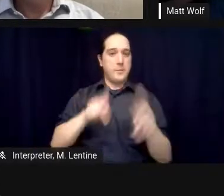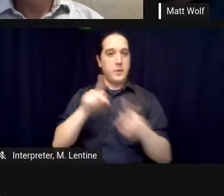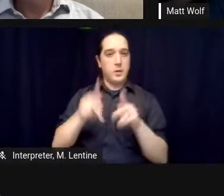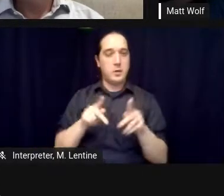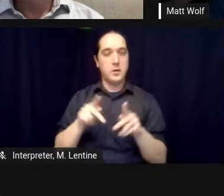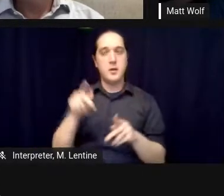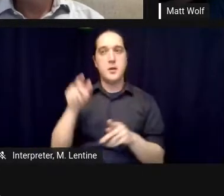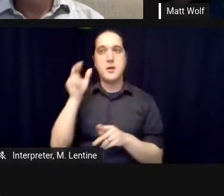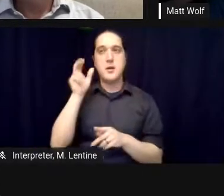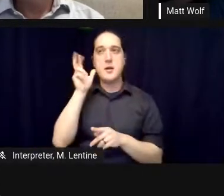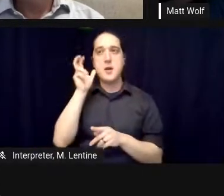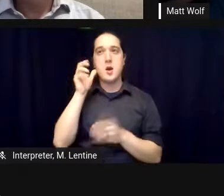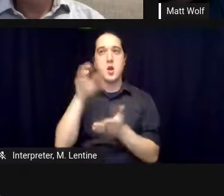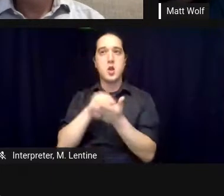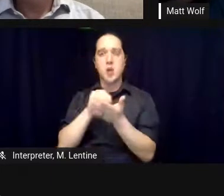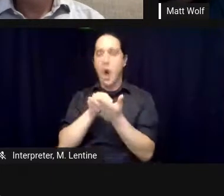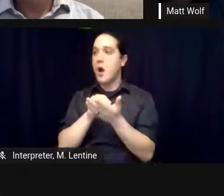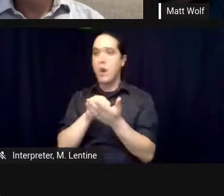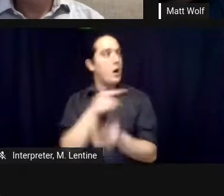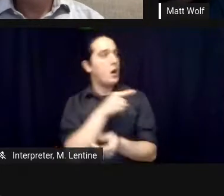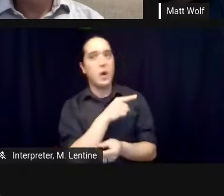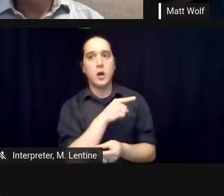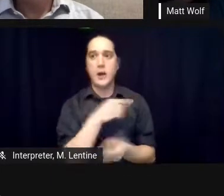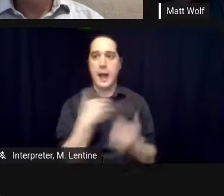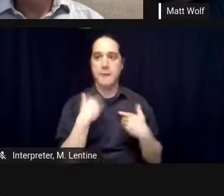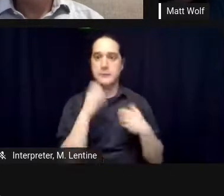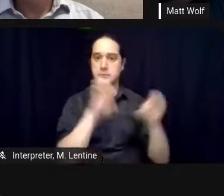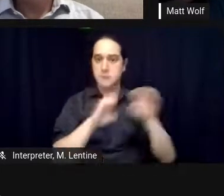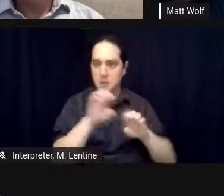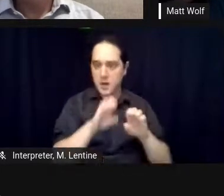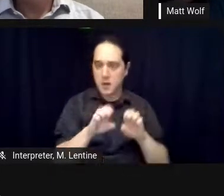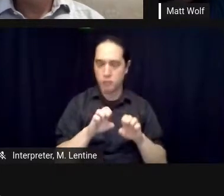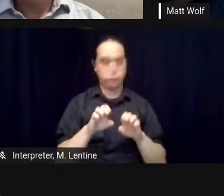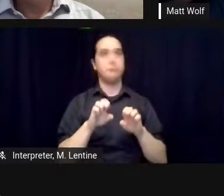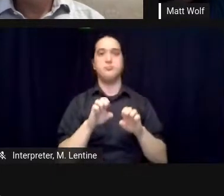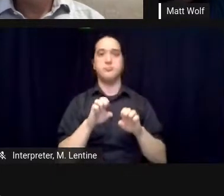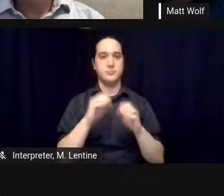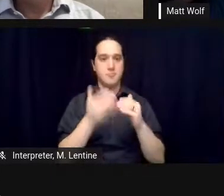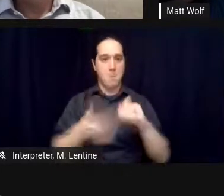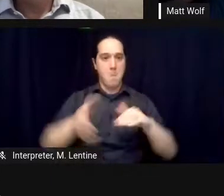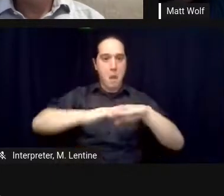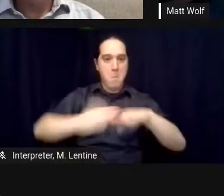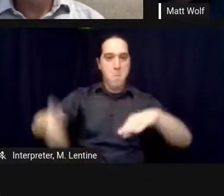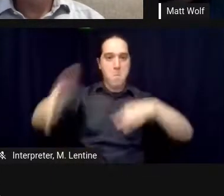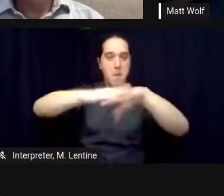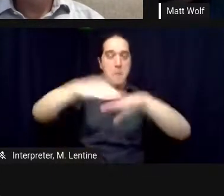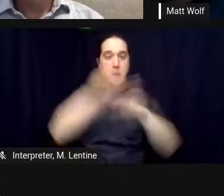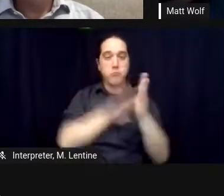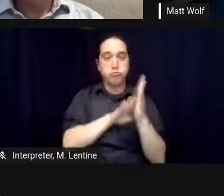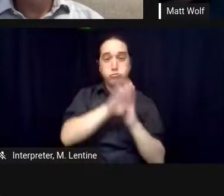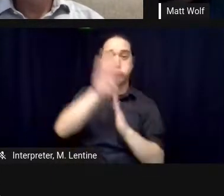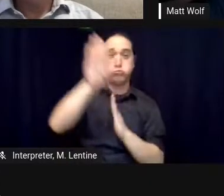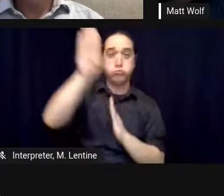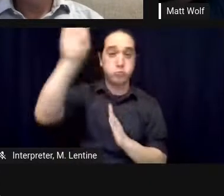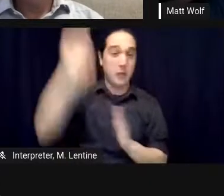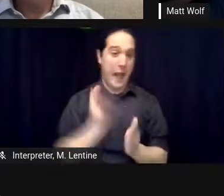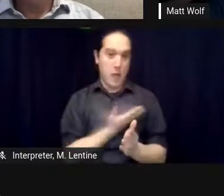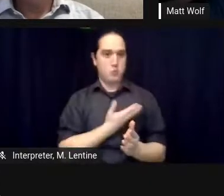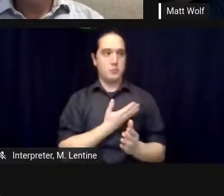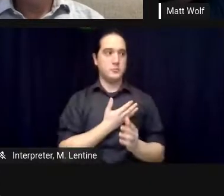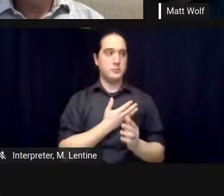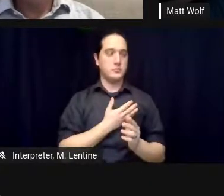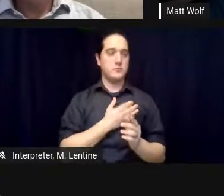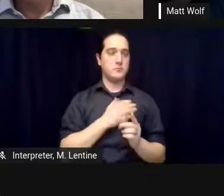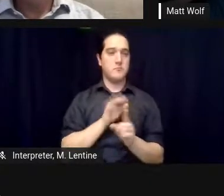wrap their minds around a biosphere and that catapulted us into biosphere education so the images